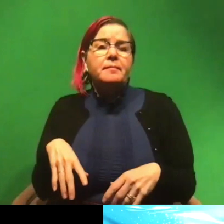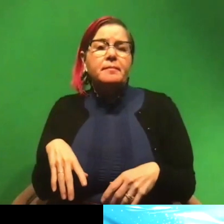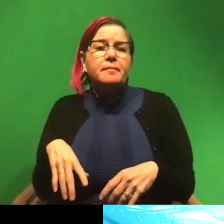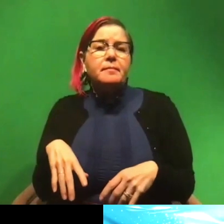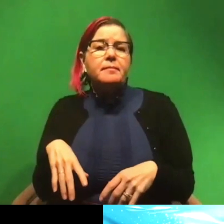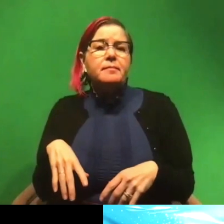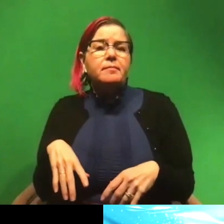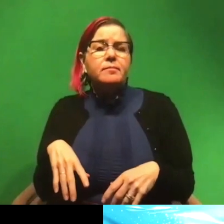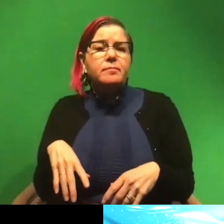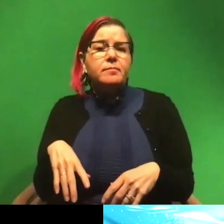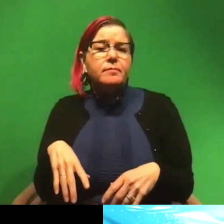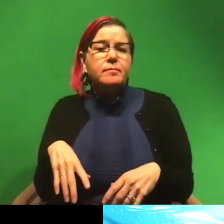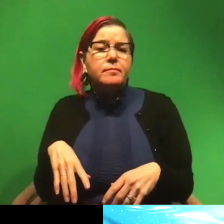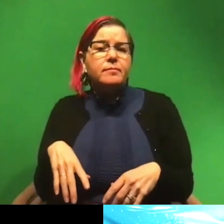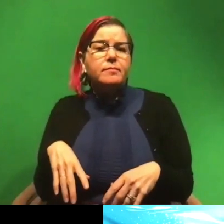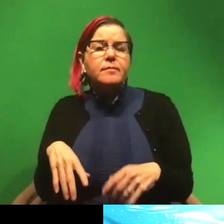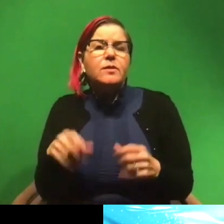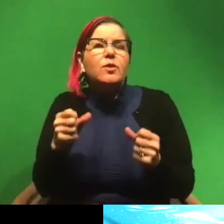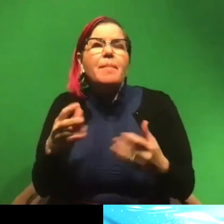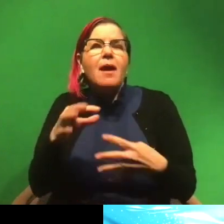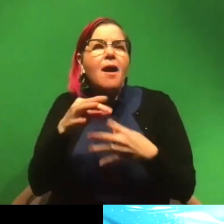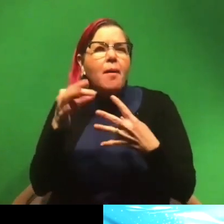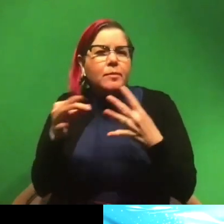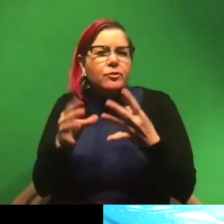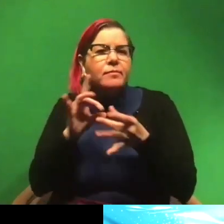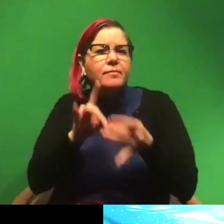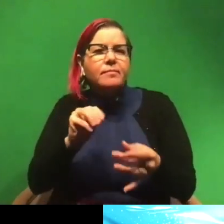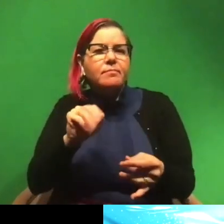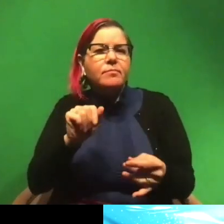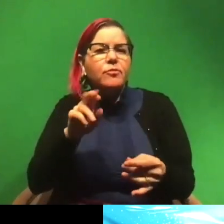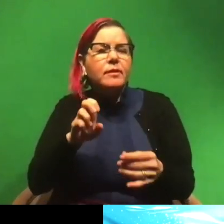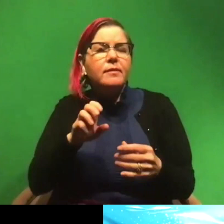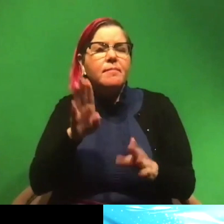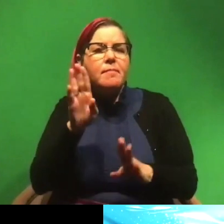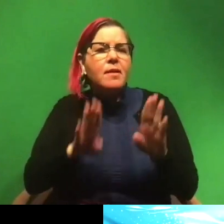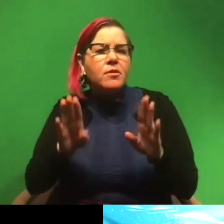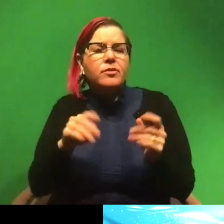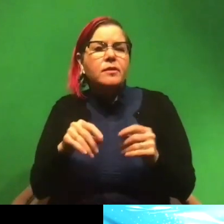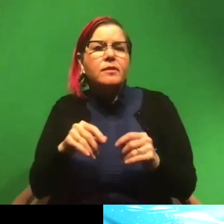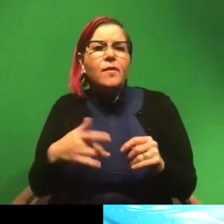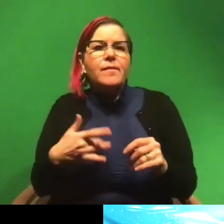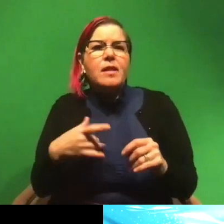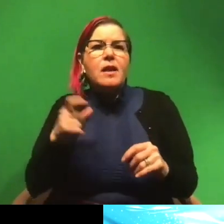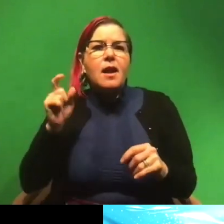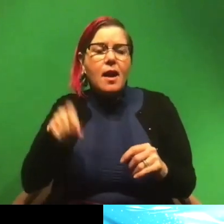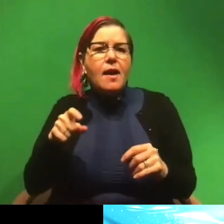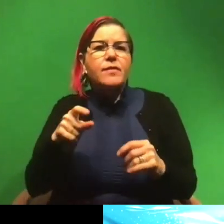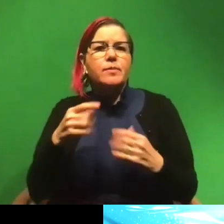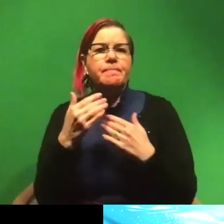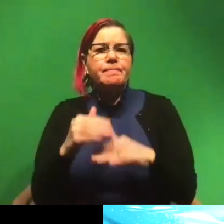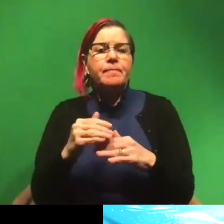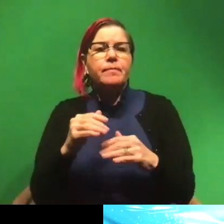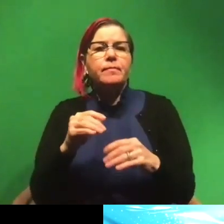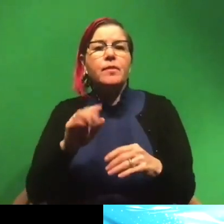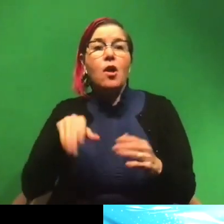Pretty much, there's so many options with marine biology that don't feel like you have to be limited to like